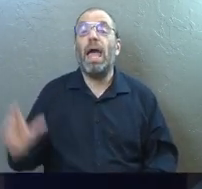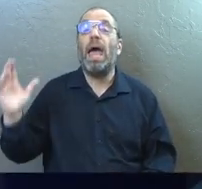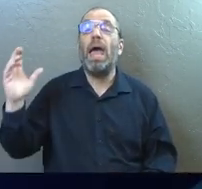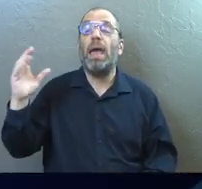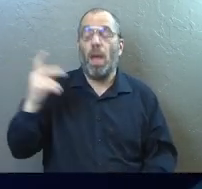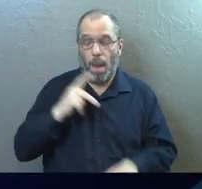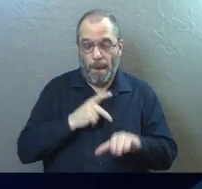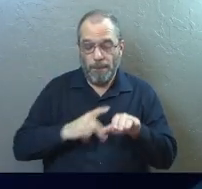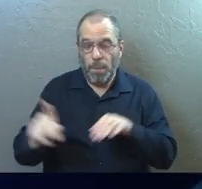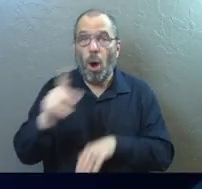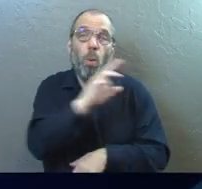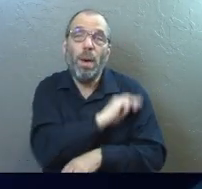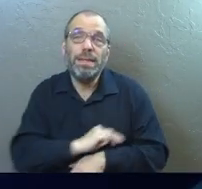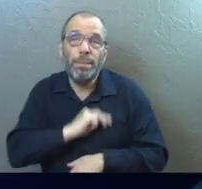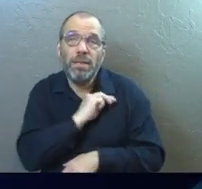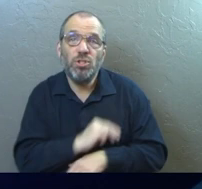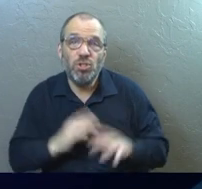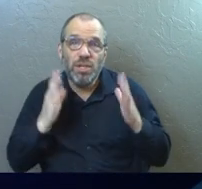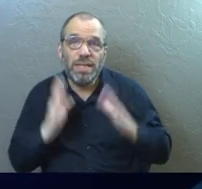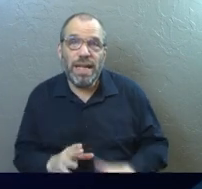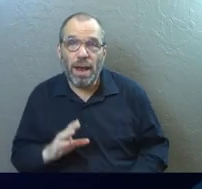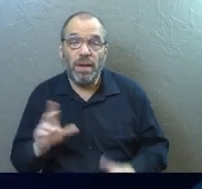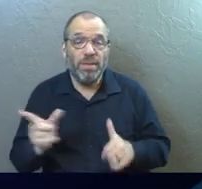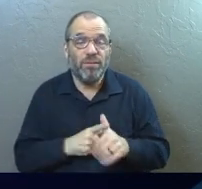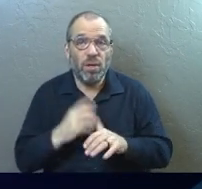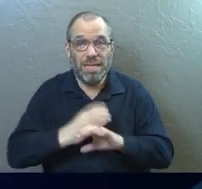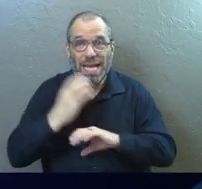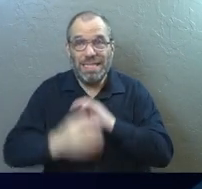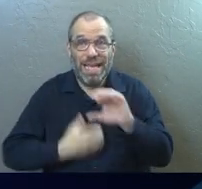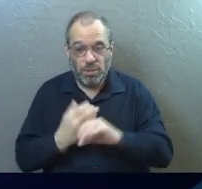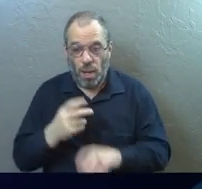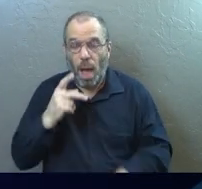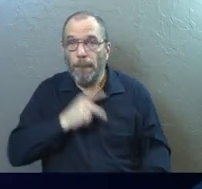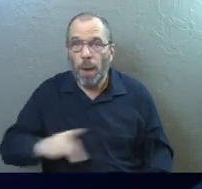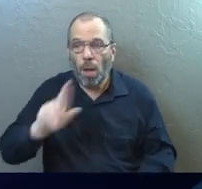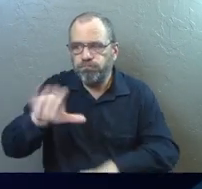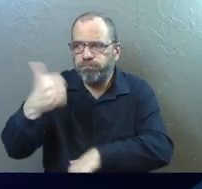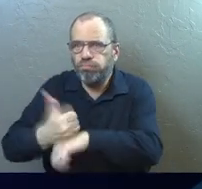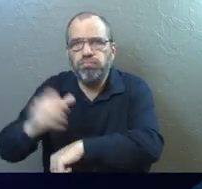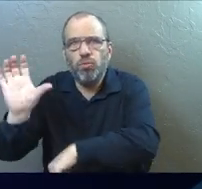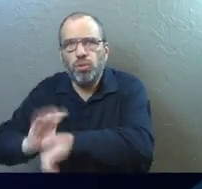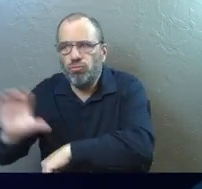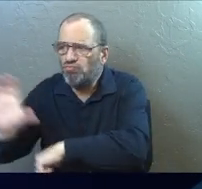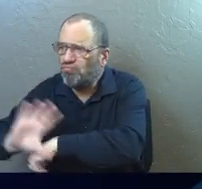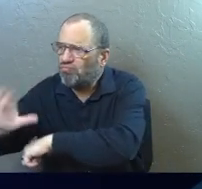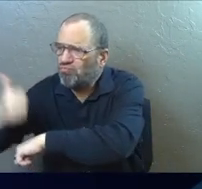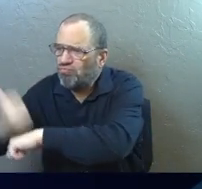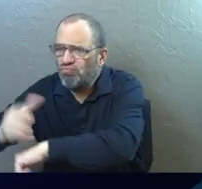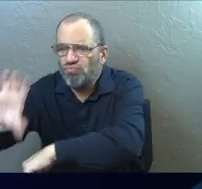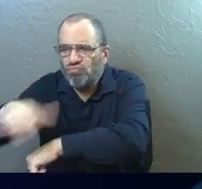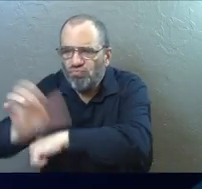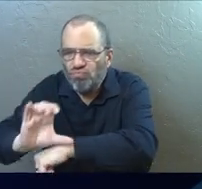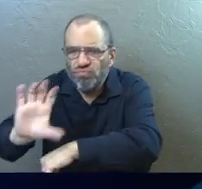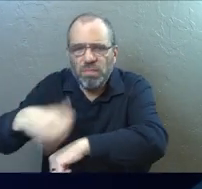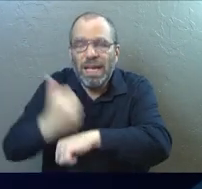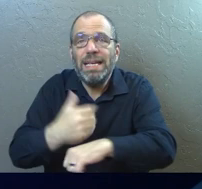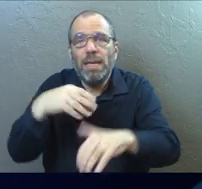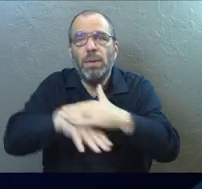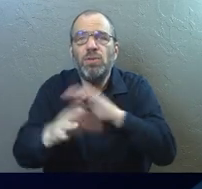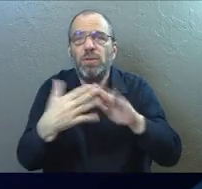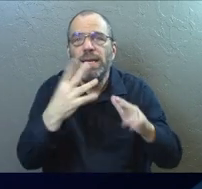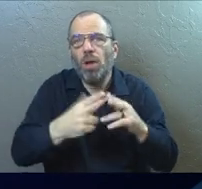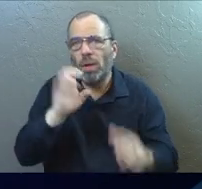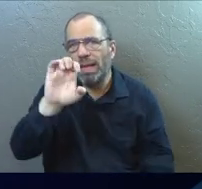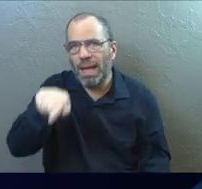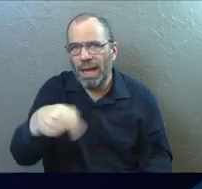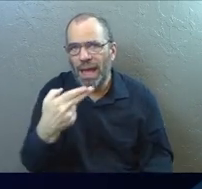was a missionary in the, in the new Testament in the first century. Paul went around and planted churches in the ancient world. He went to a city called Ephesus.